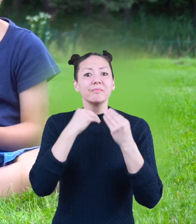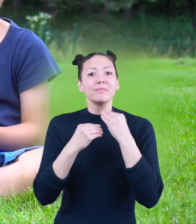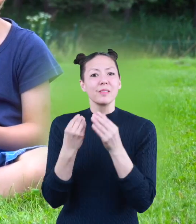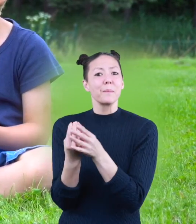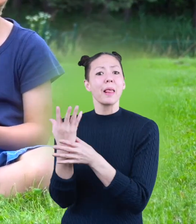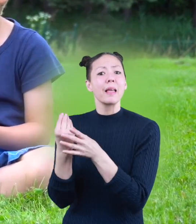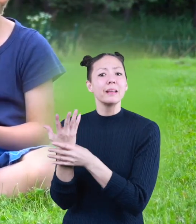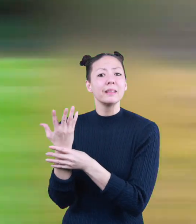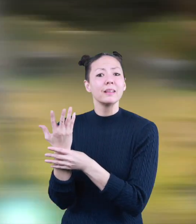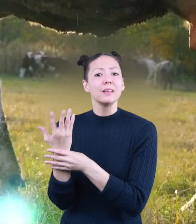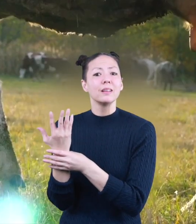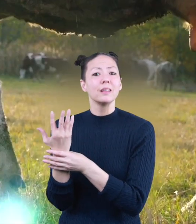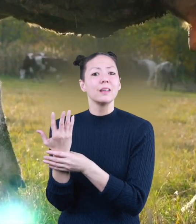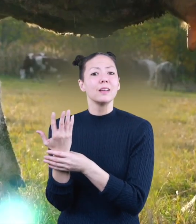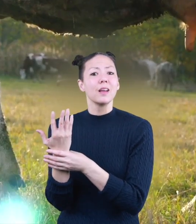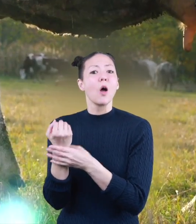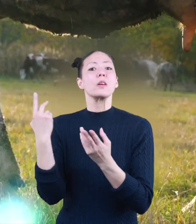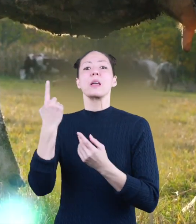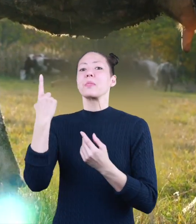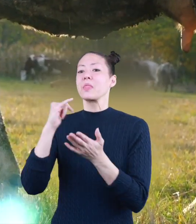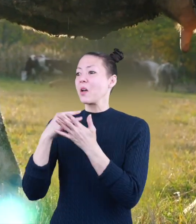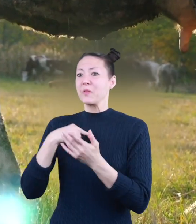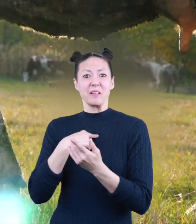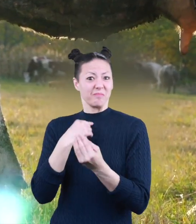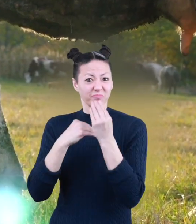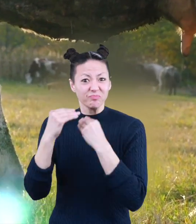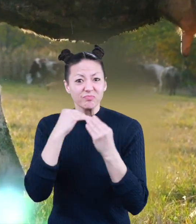plant or from something that ate plants.